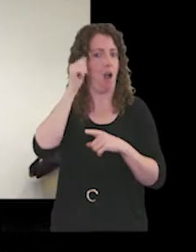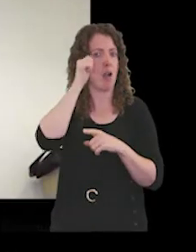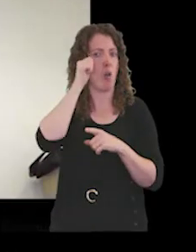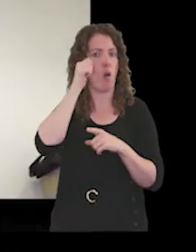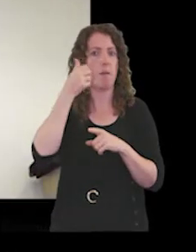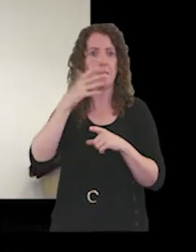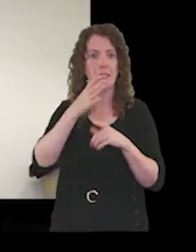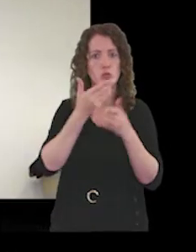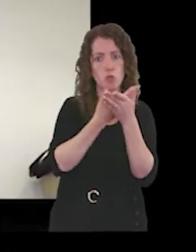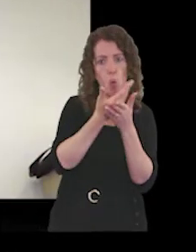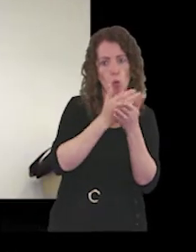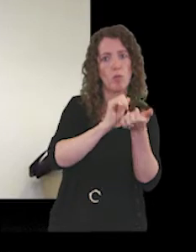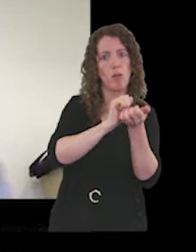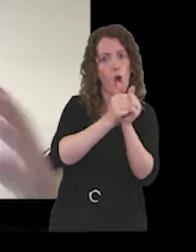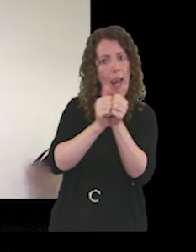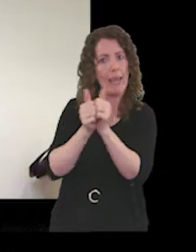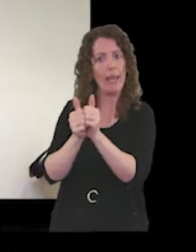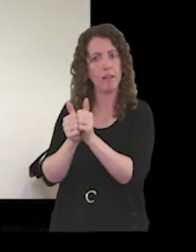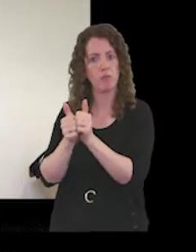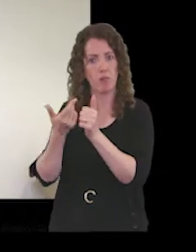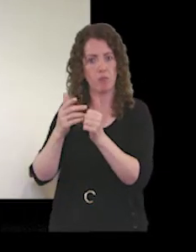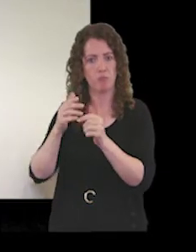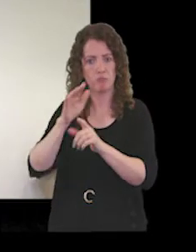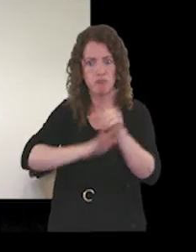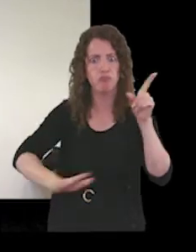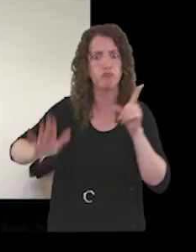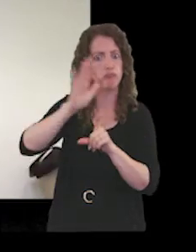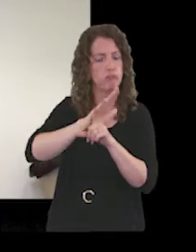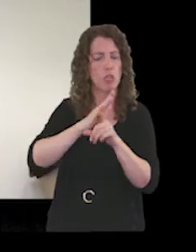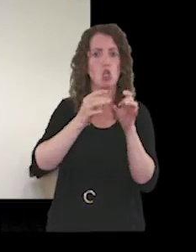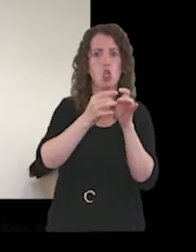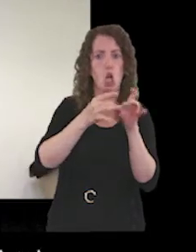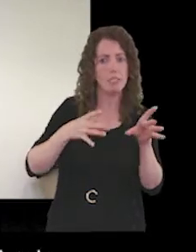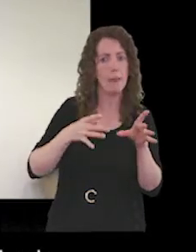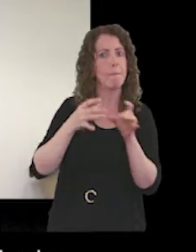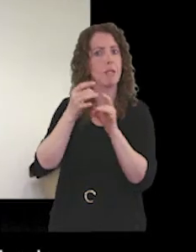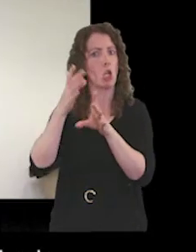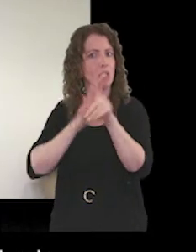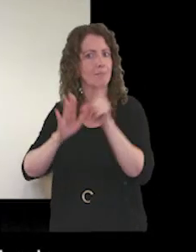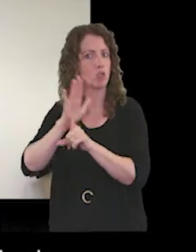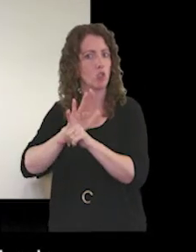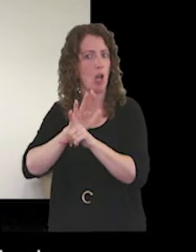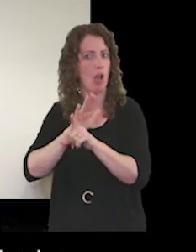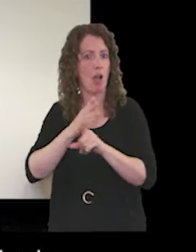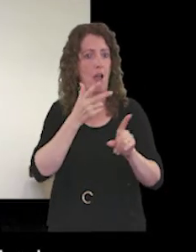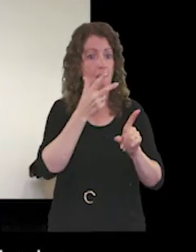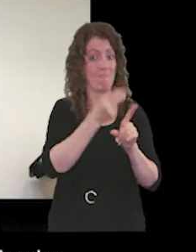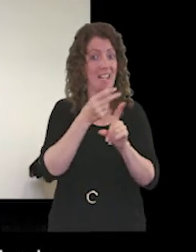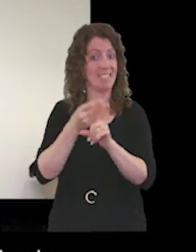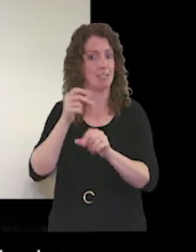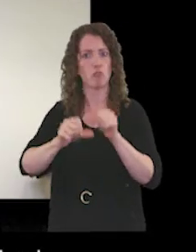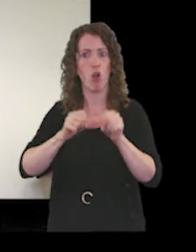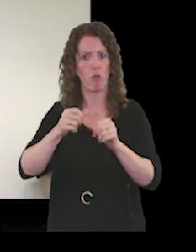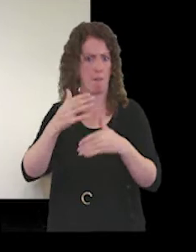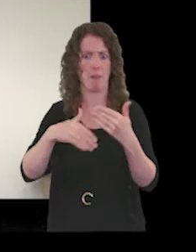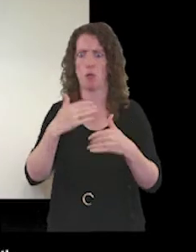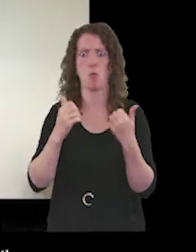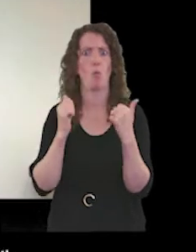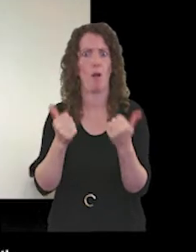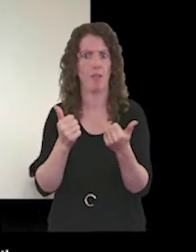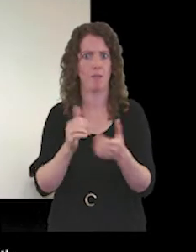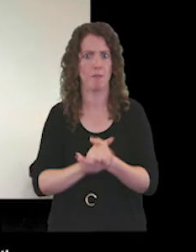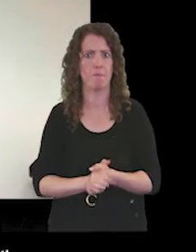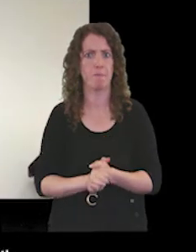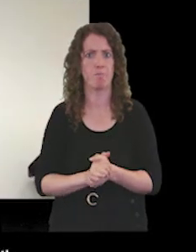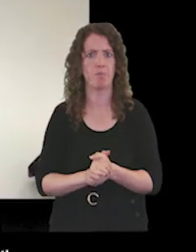with lots of colleagues across our whole system across nottingham and nottinghamshire that the vaccine program is going really really well uh